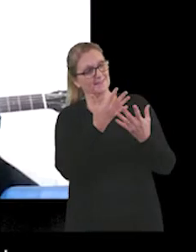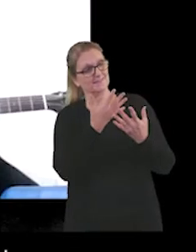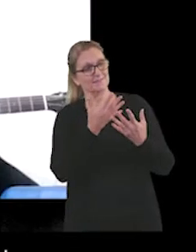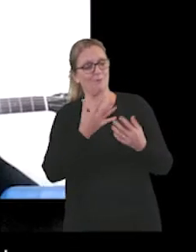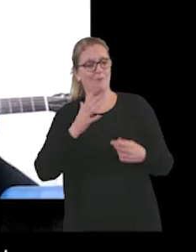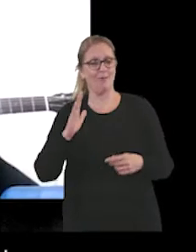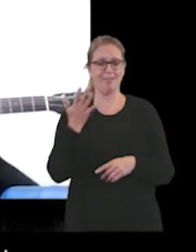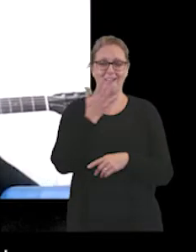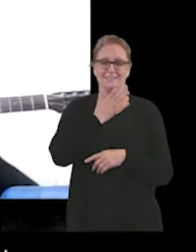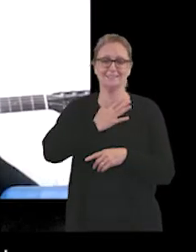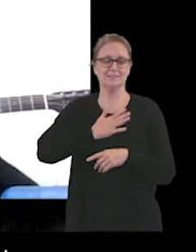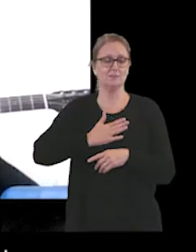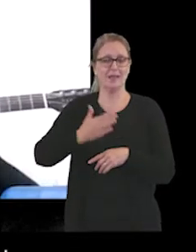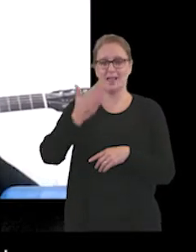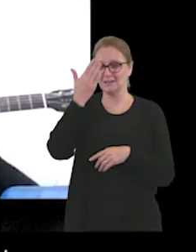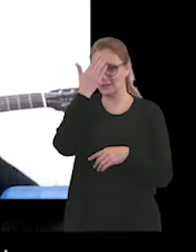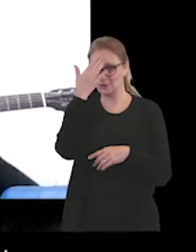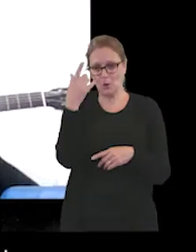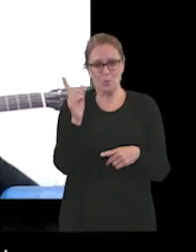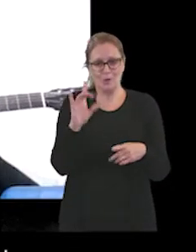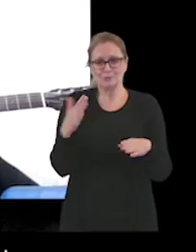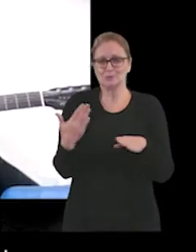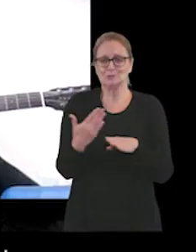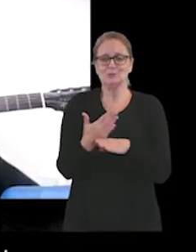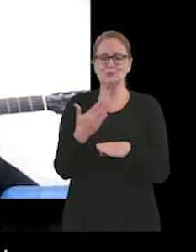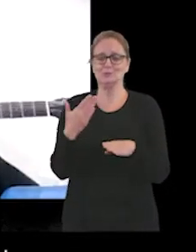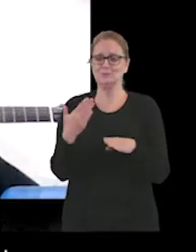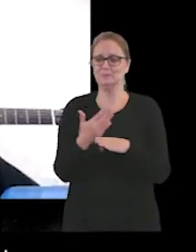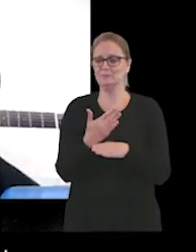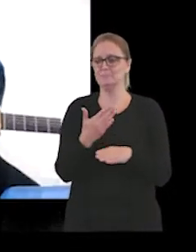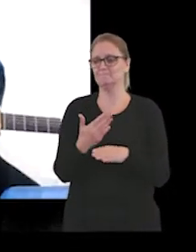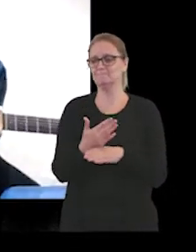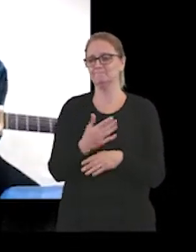when I don't know what to do.